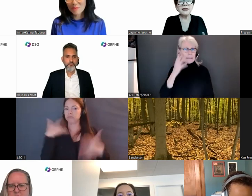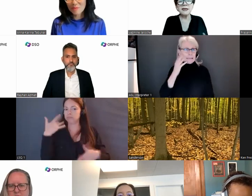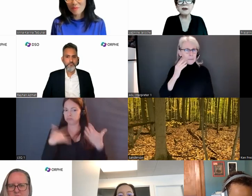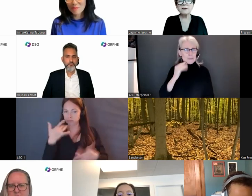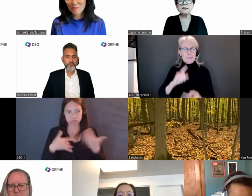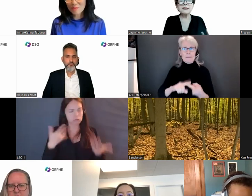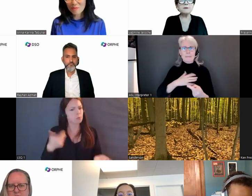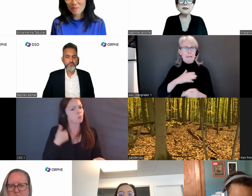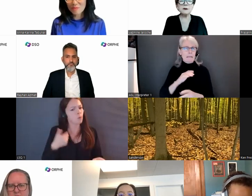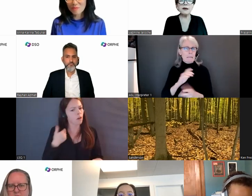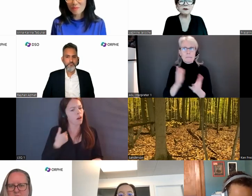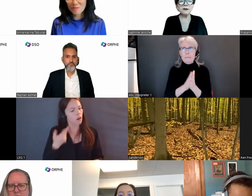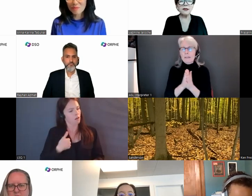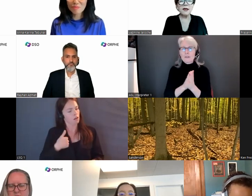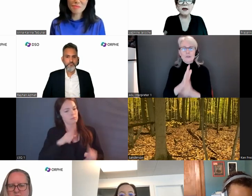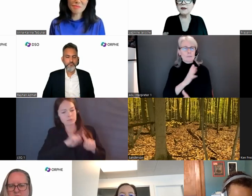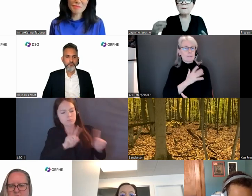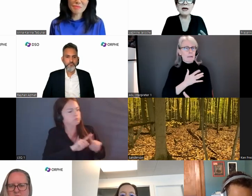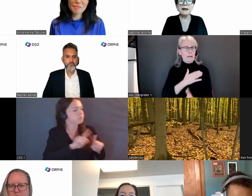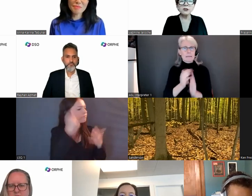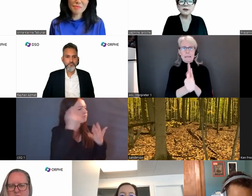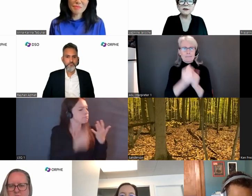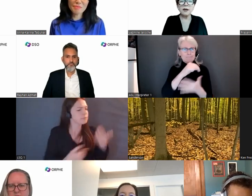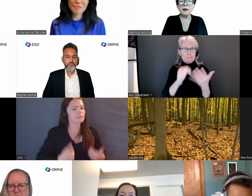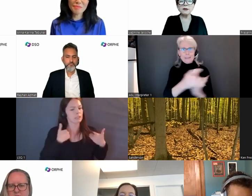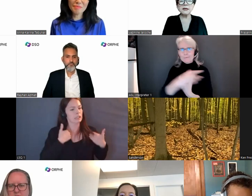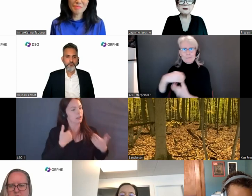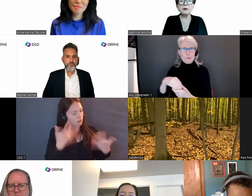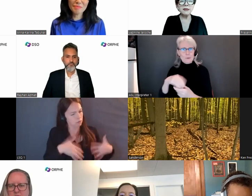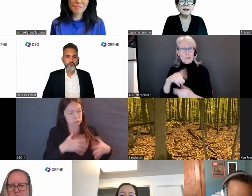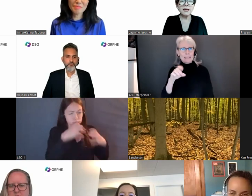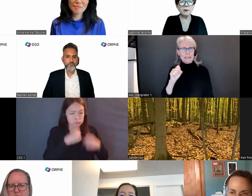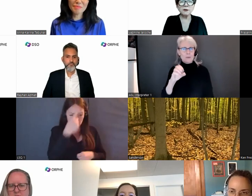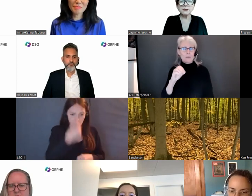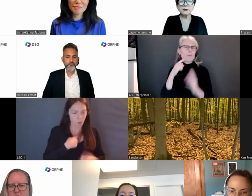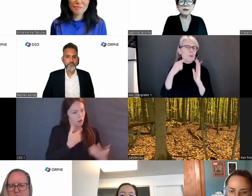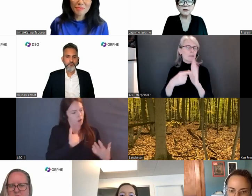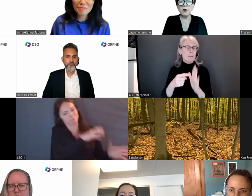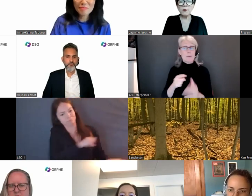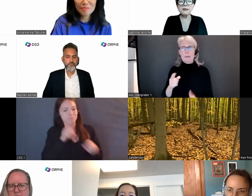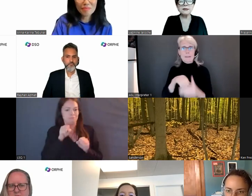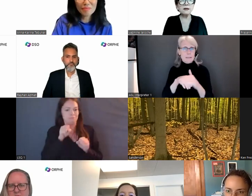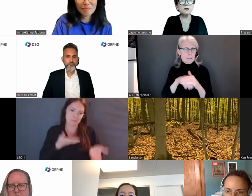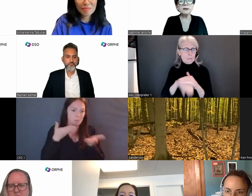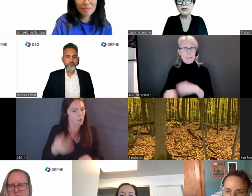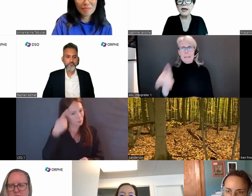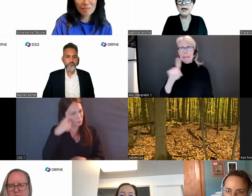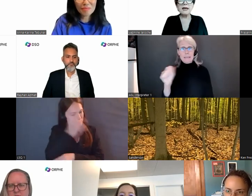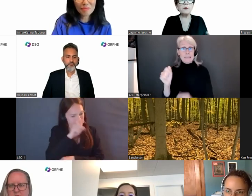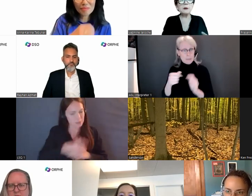things that I care deeply about. I am passionate about accessibility and about disability representation